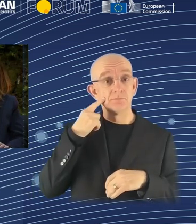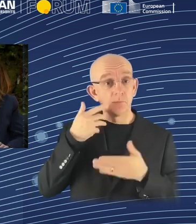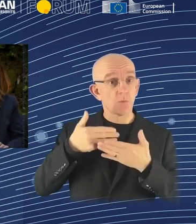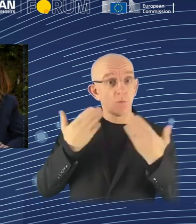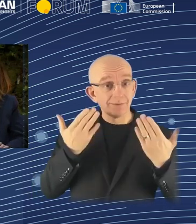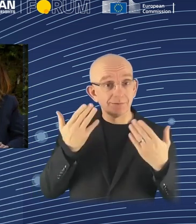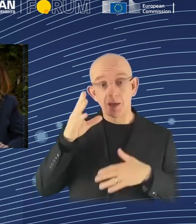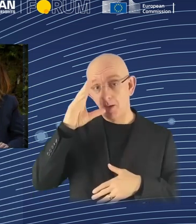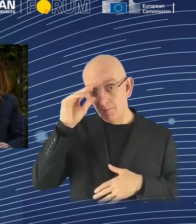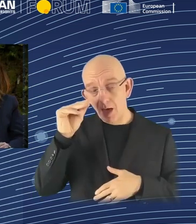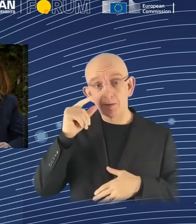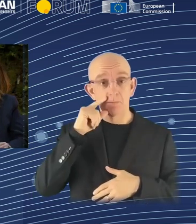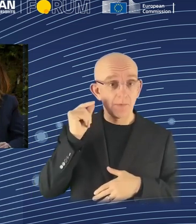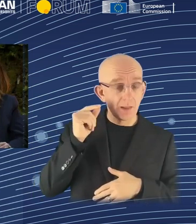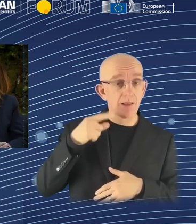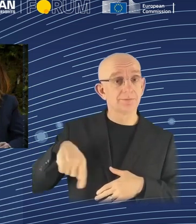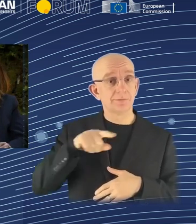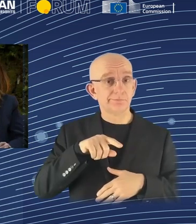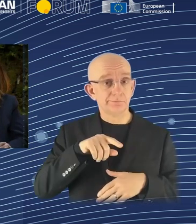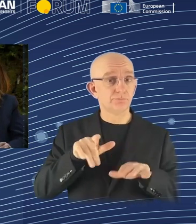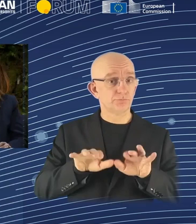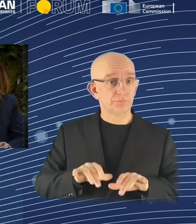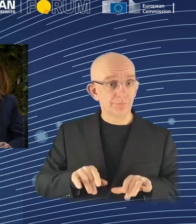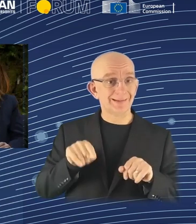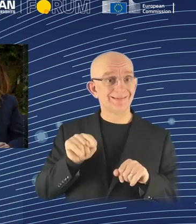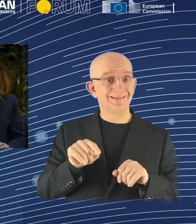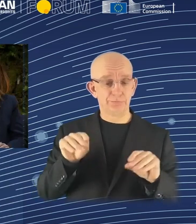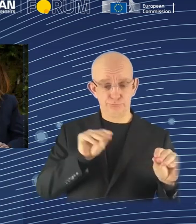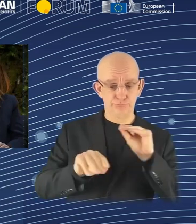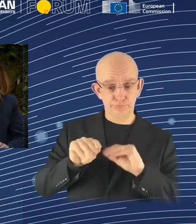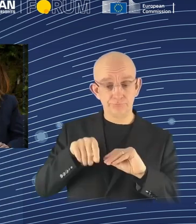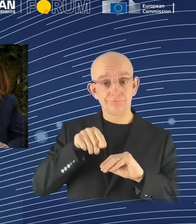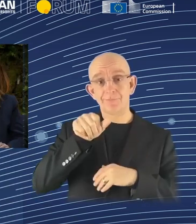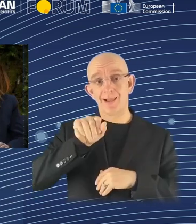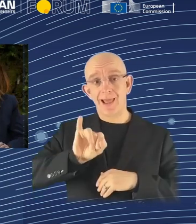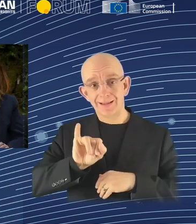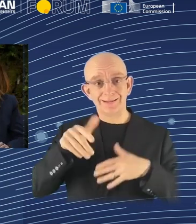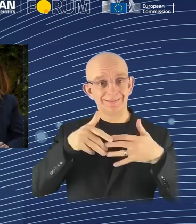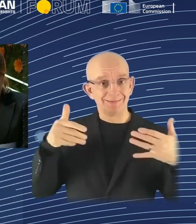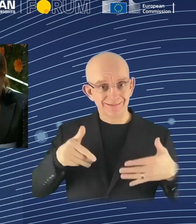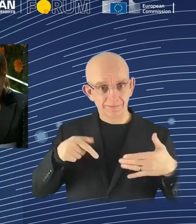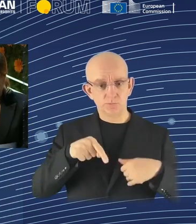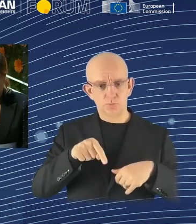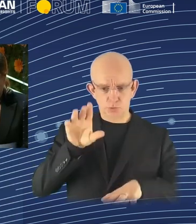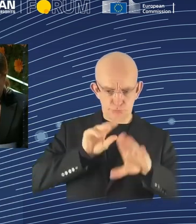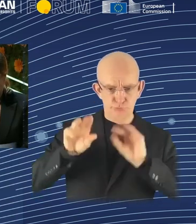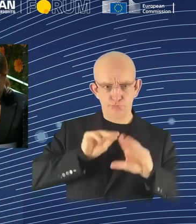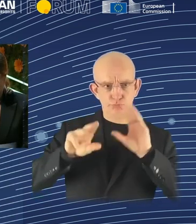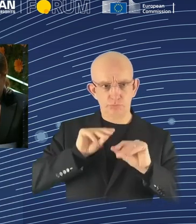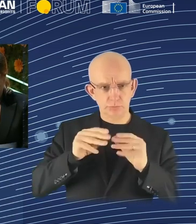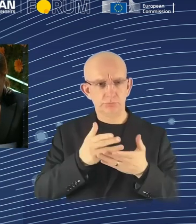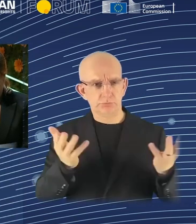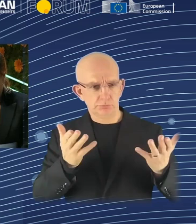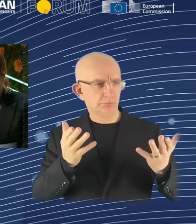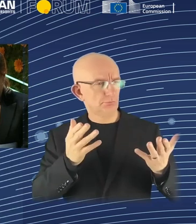AI system is to get the machine learning system to match the training data as well as possible.